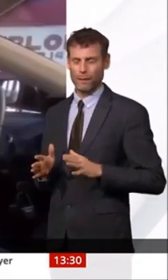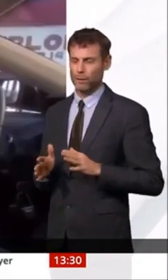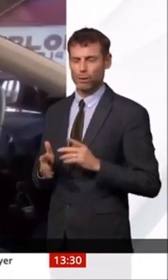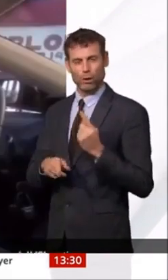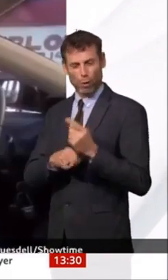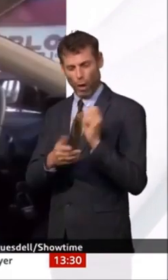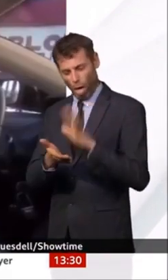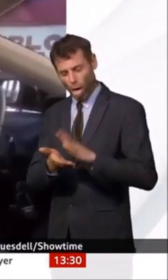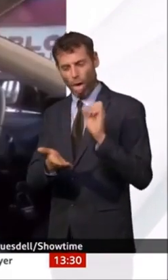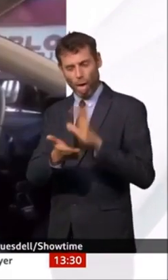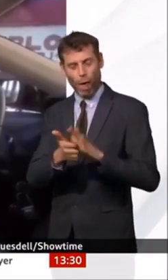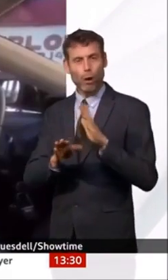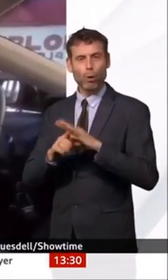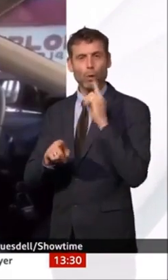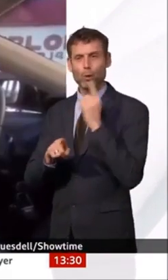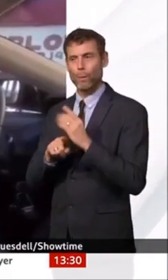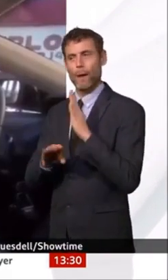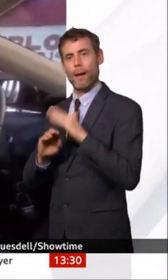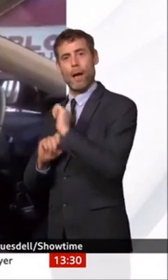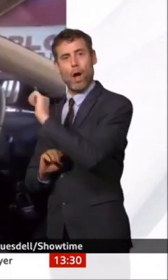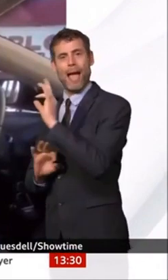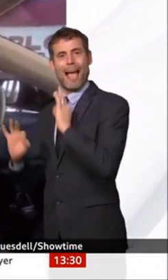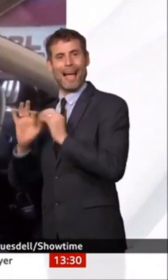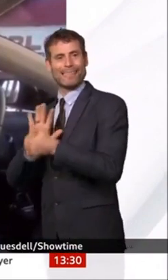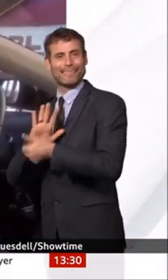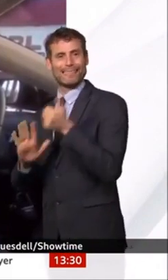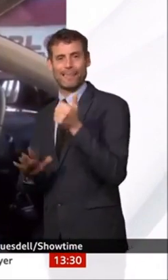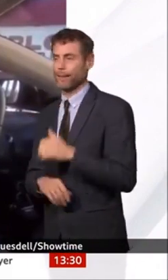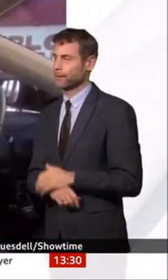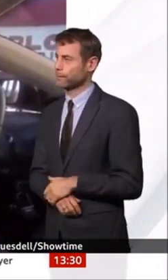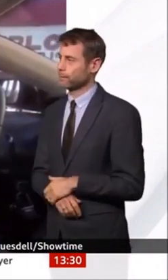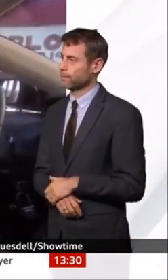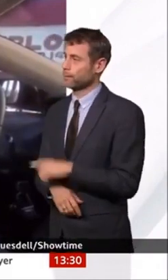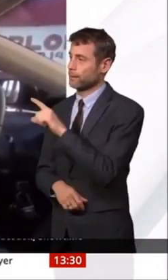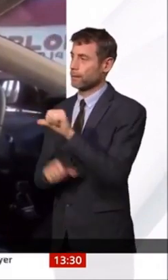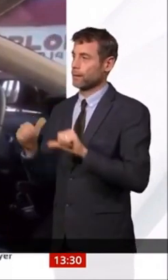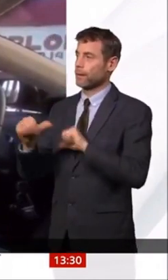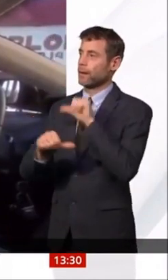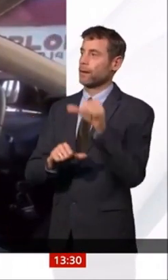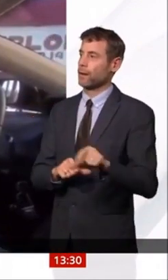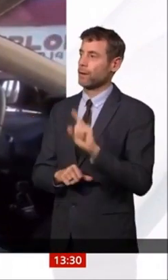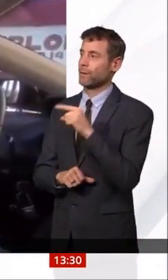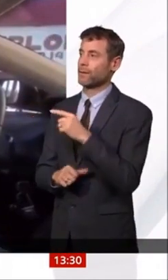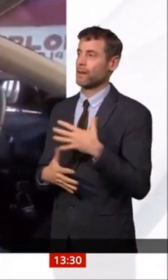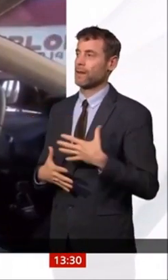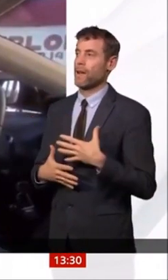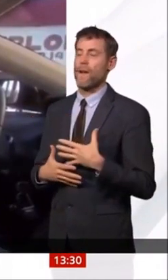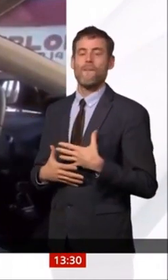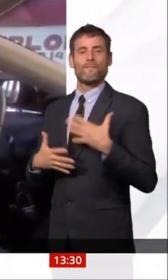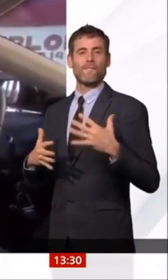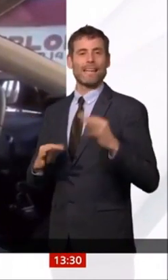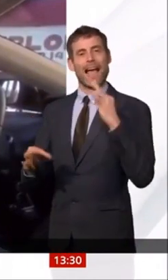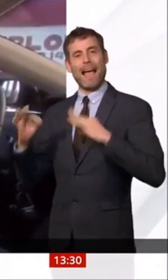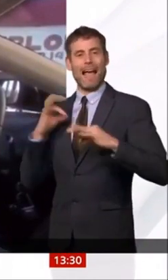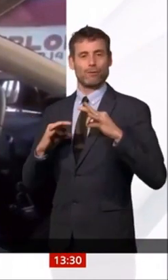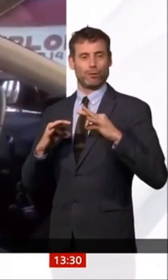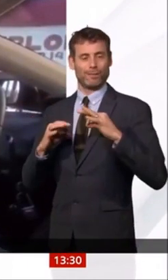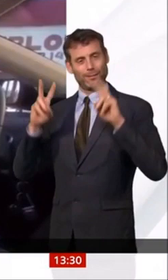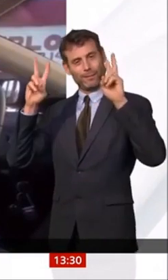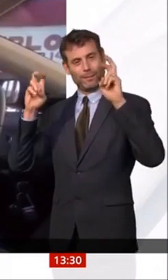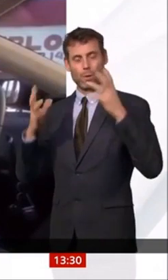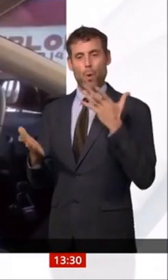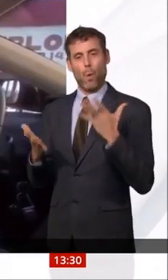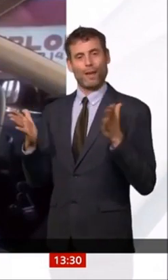skills. But she tackled it head-on with the comedy Fat Actress and her own reality weight-loss show, Kirstie